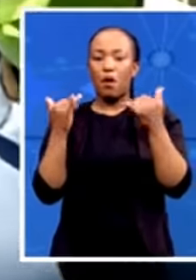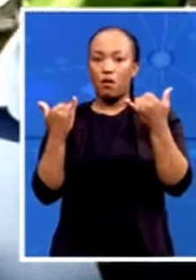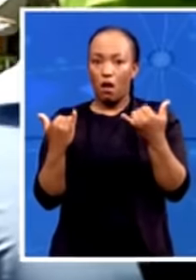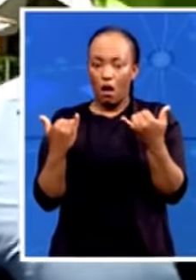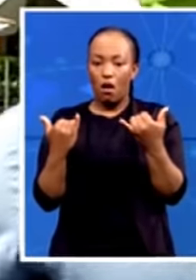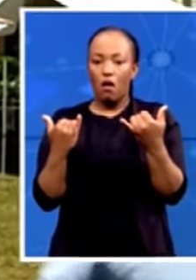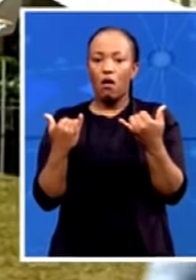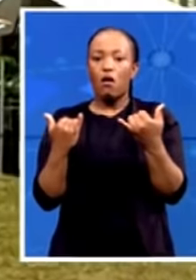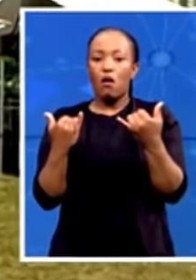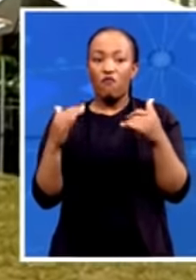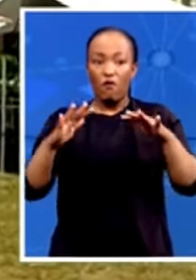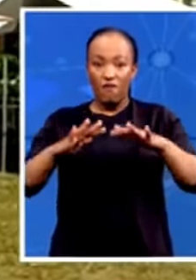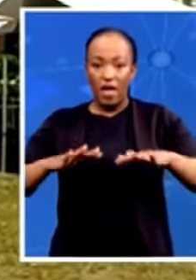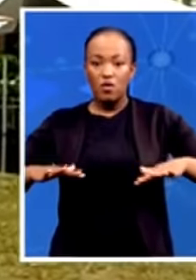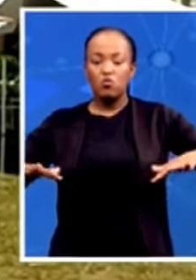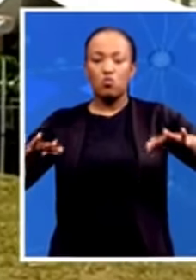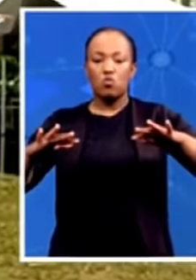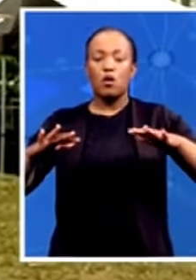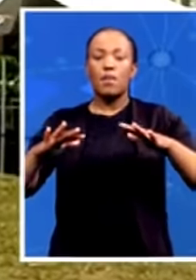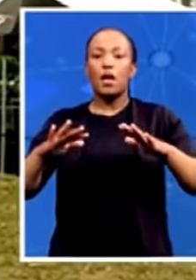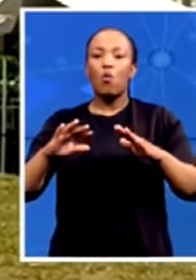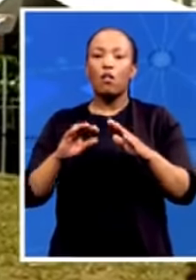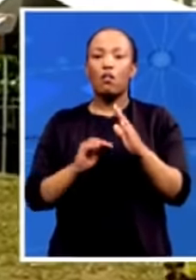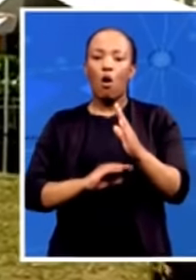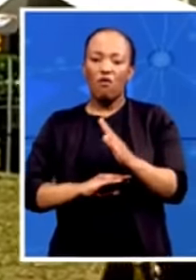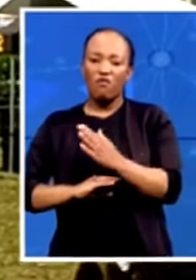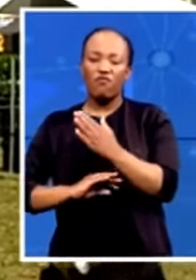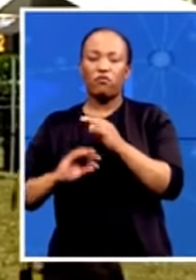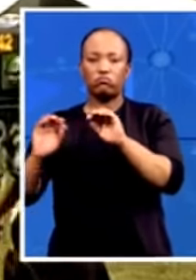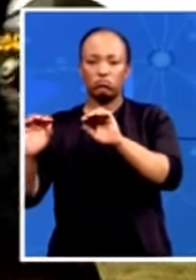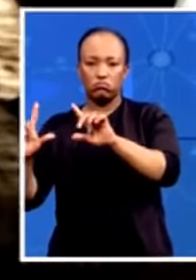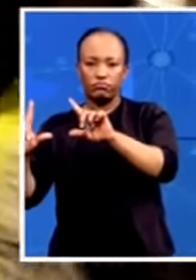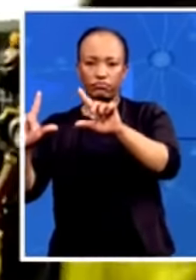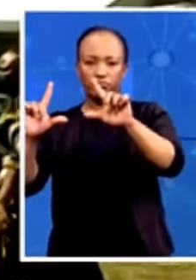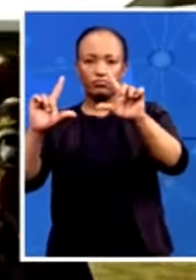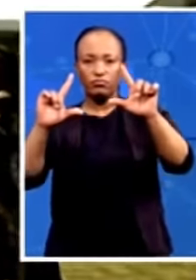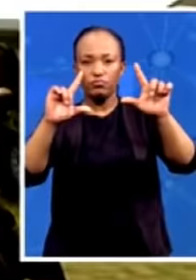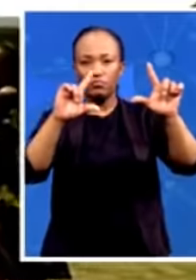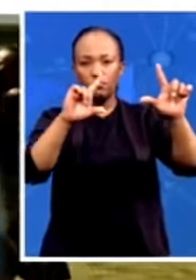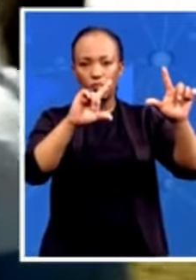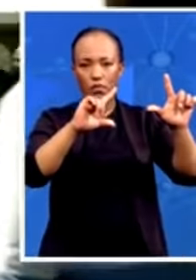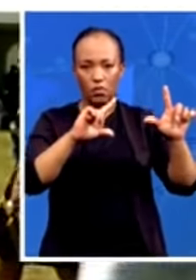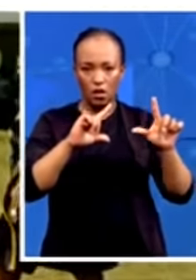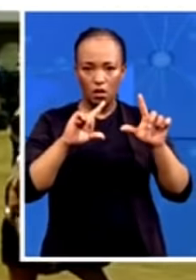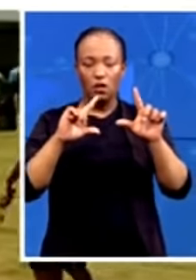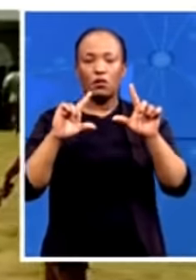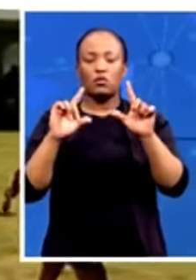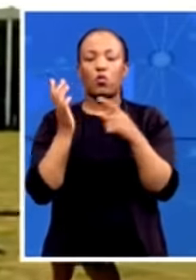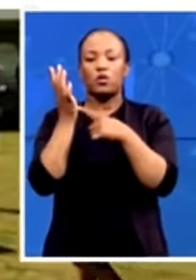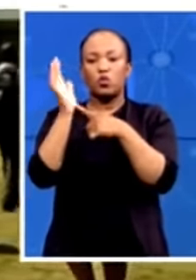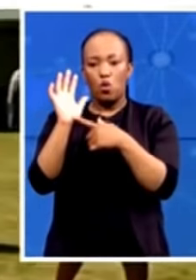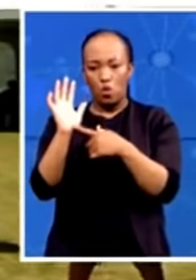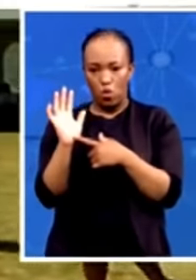I'm going to step out of the shots just for a while and ask Nomshengubane to give you a nice pen so that our viewers can see the